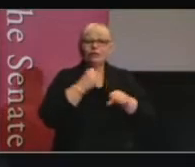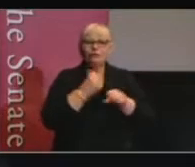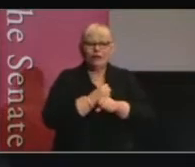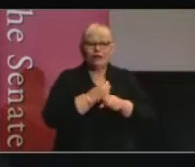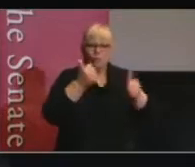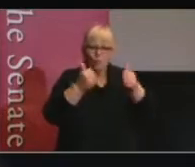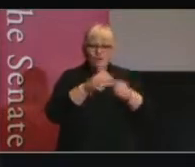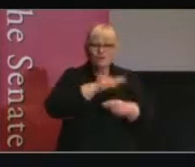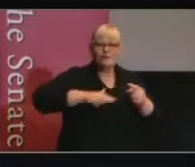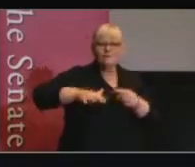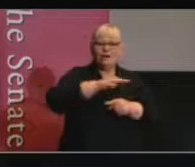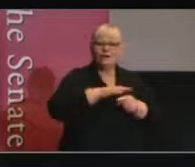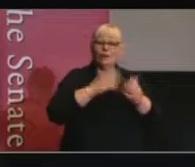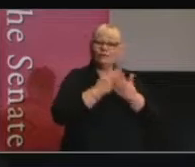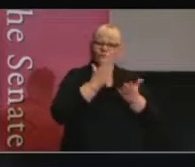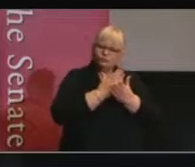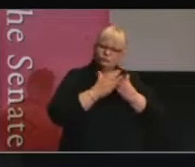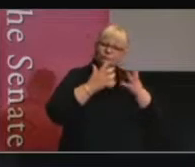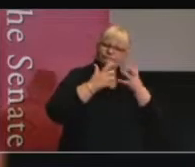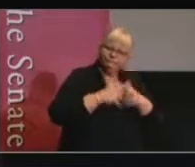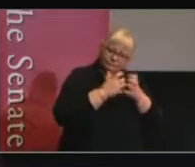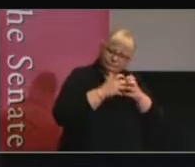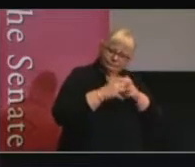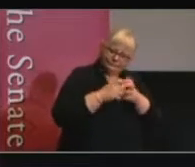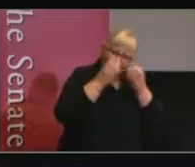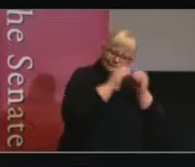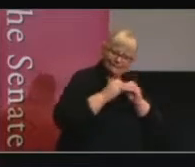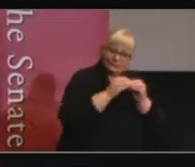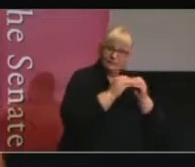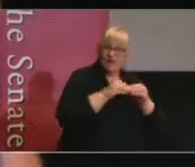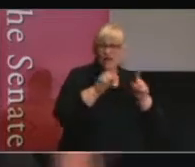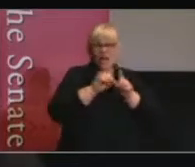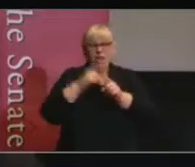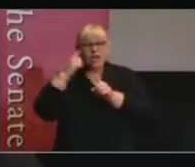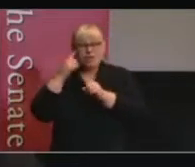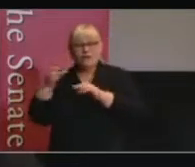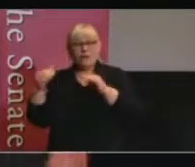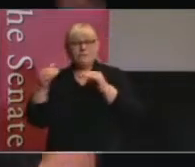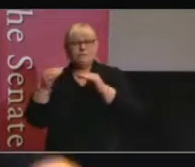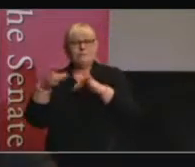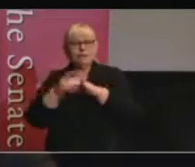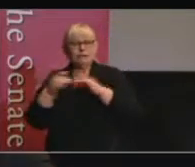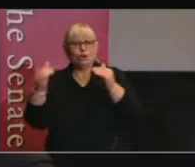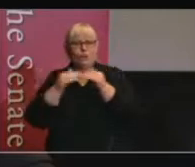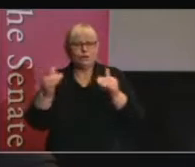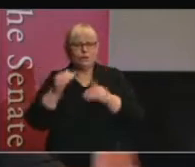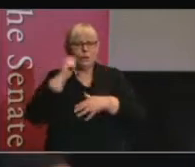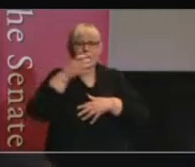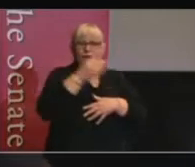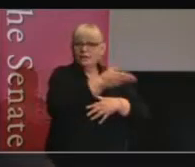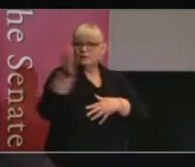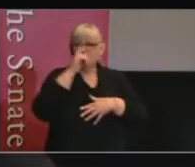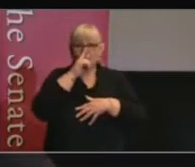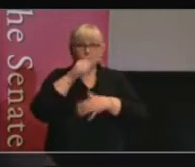environment for deliberation. So if we think about marriage equality, we ask the people, is this a good idea?